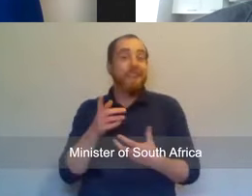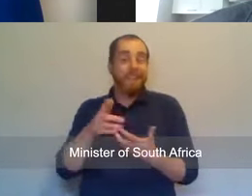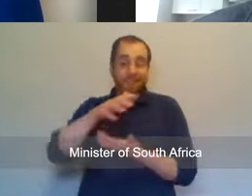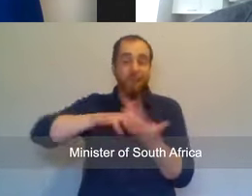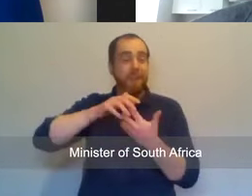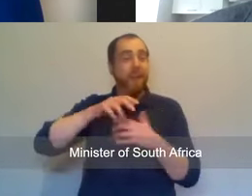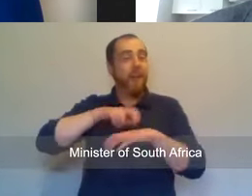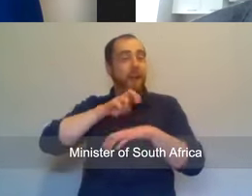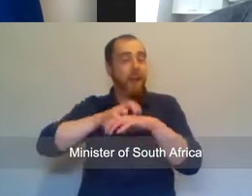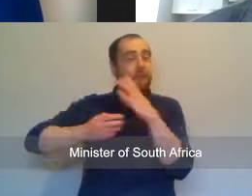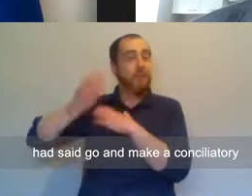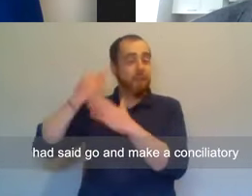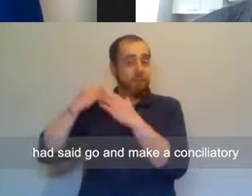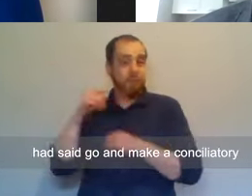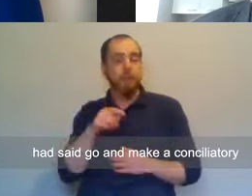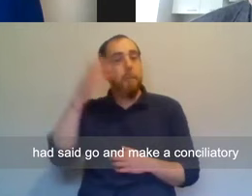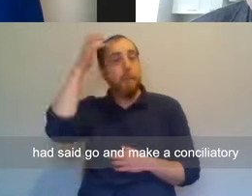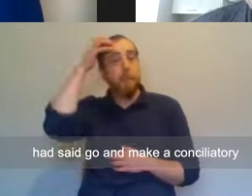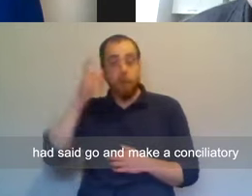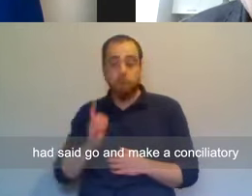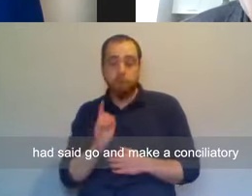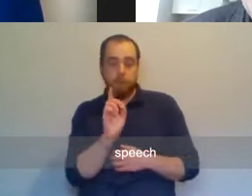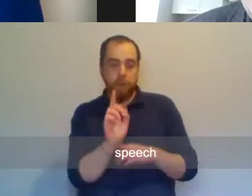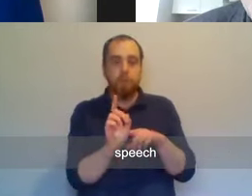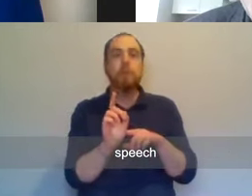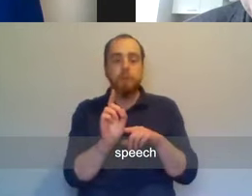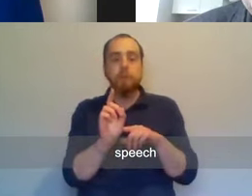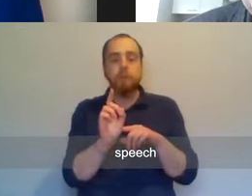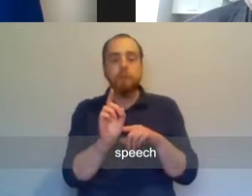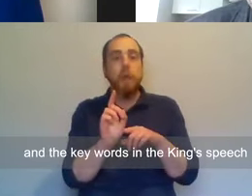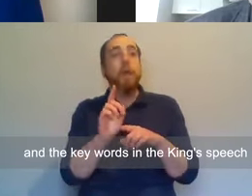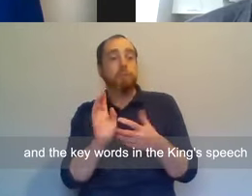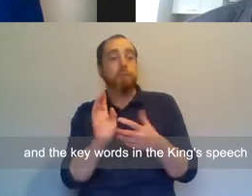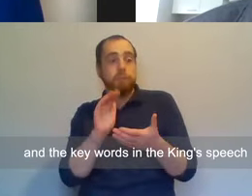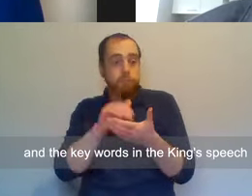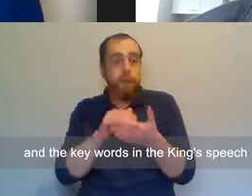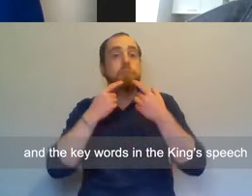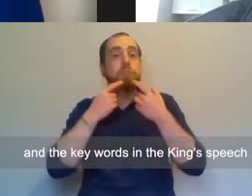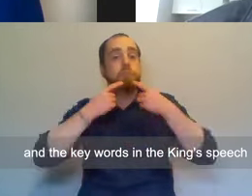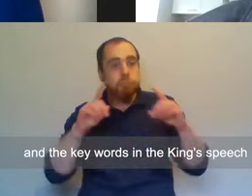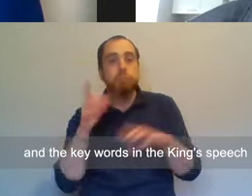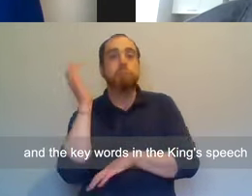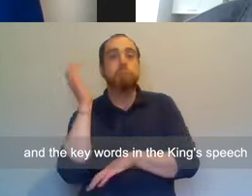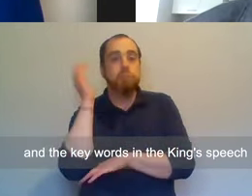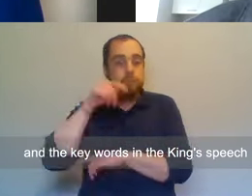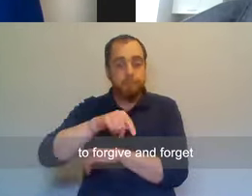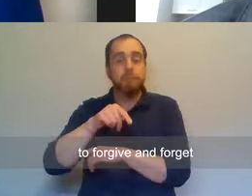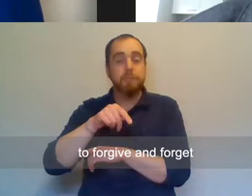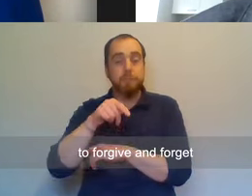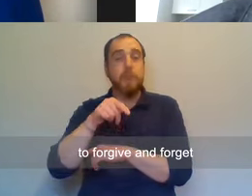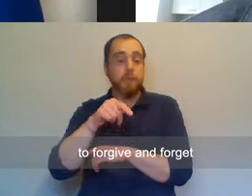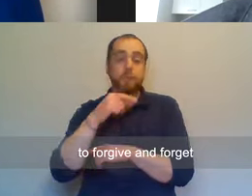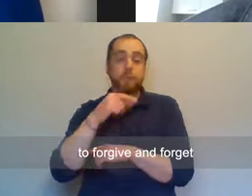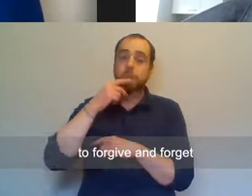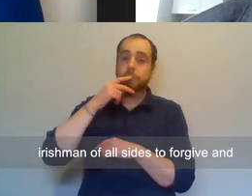the Prime Minister of South Africa, had said, go and make a conciliatory speech. And the key words in the King's speech are to